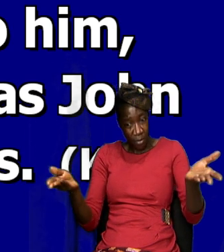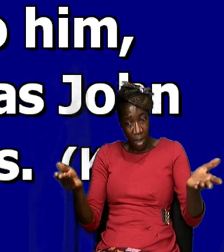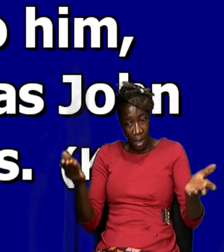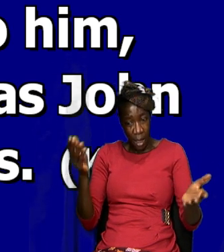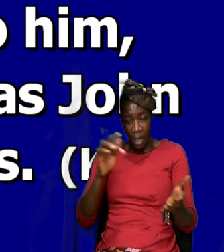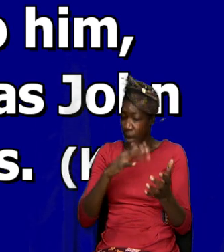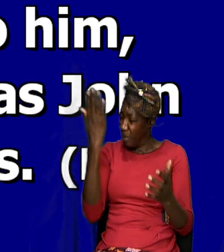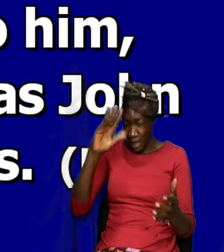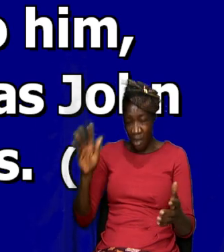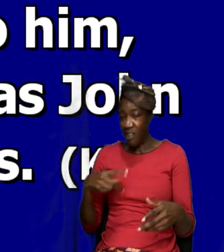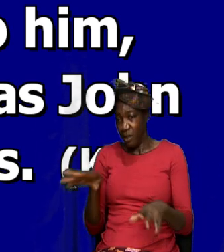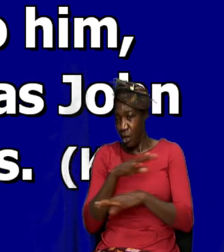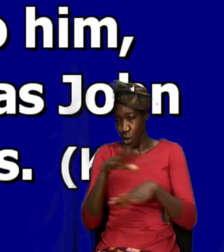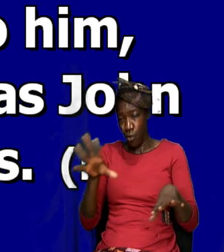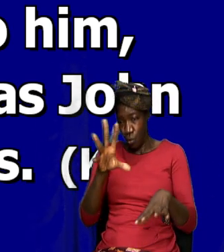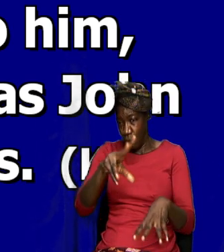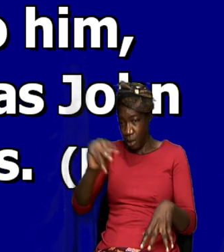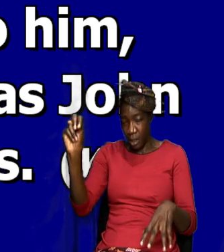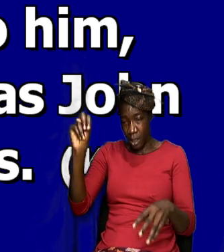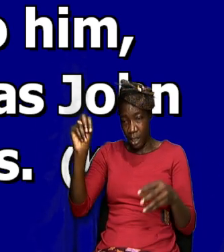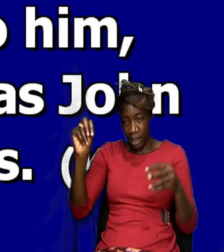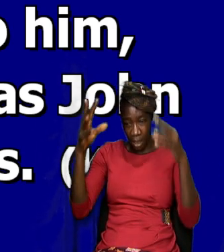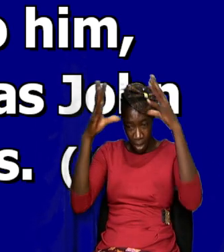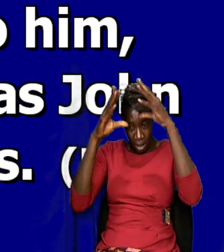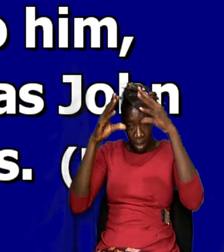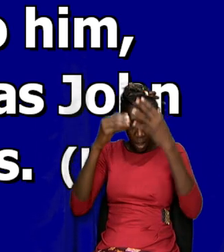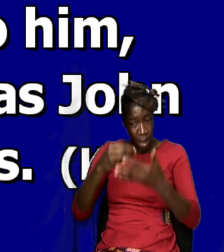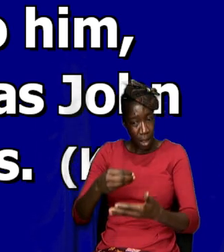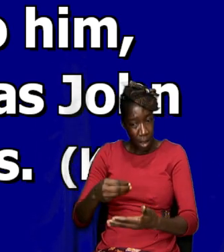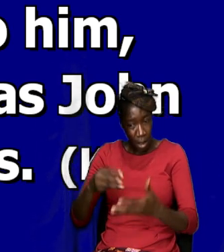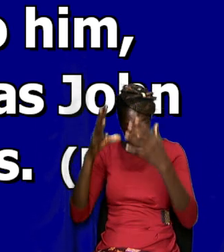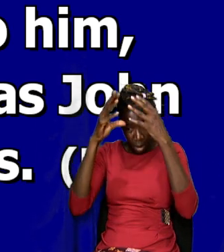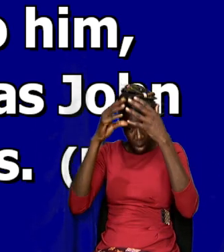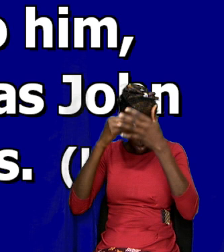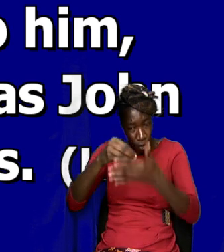need to learn you know he recognized that